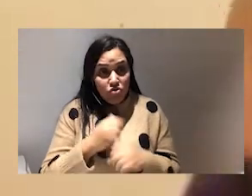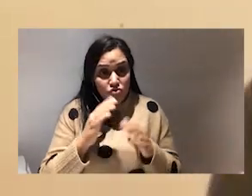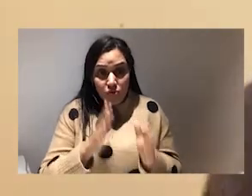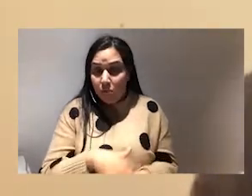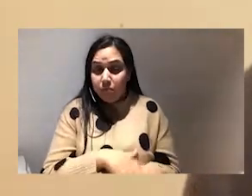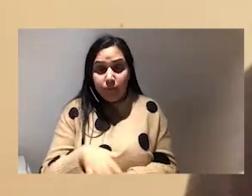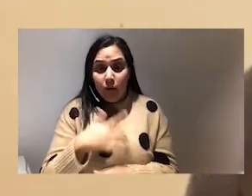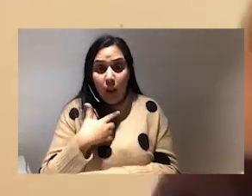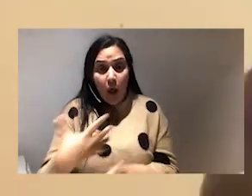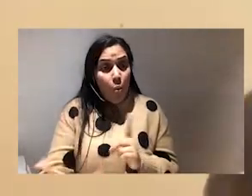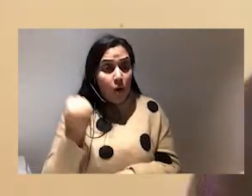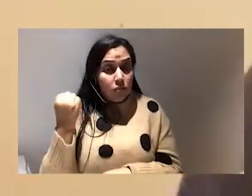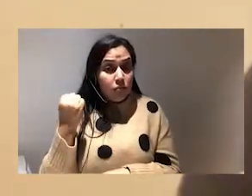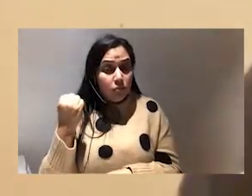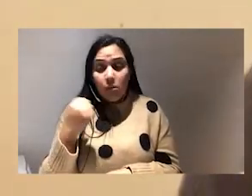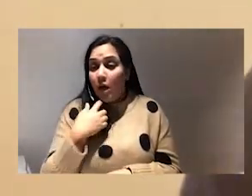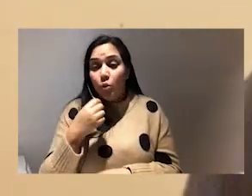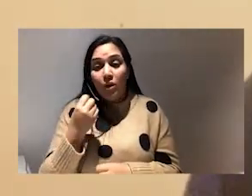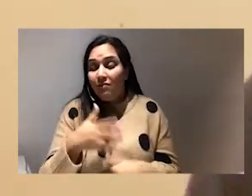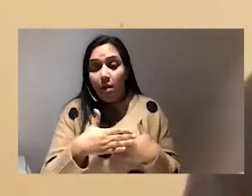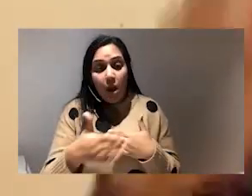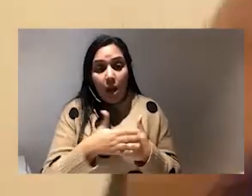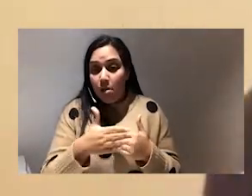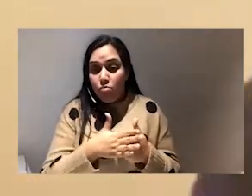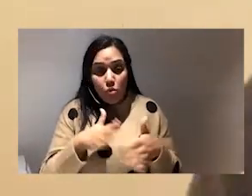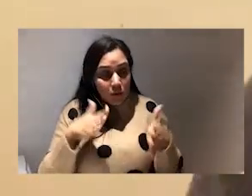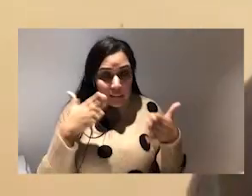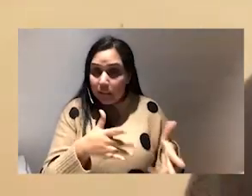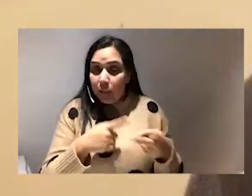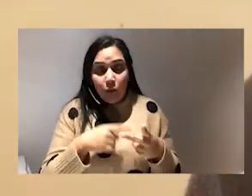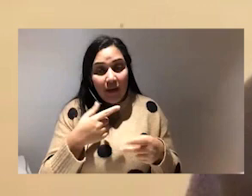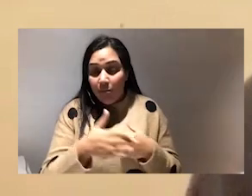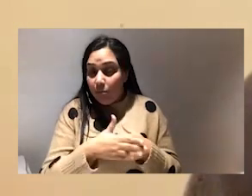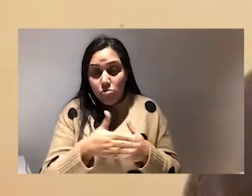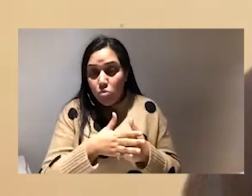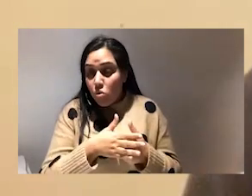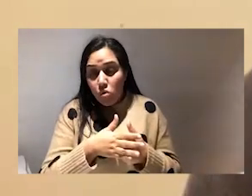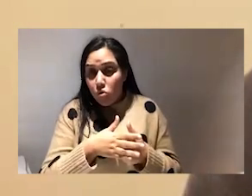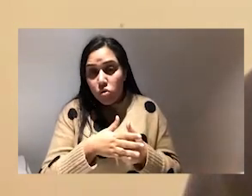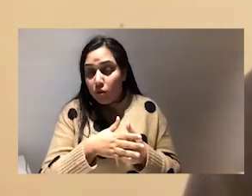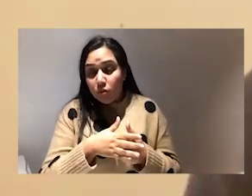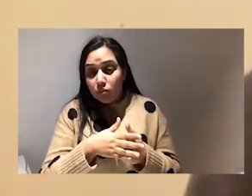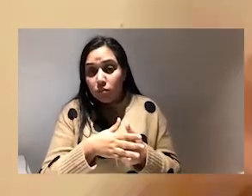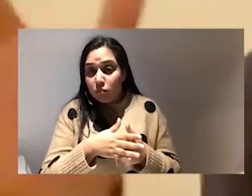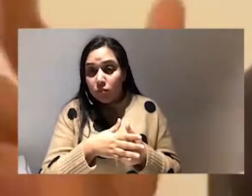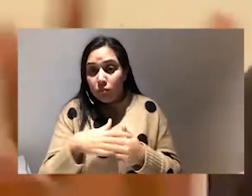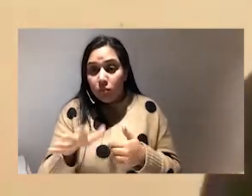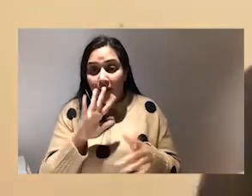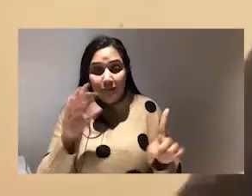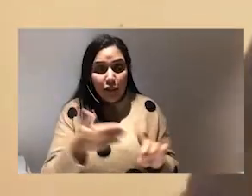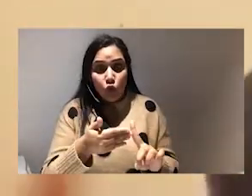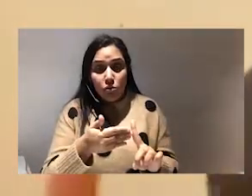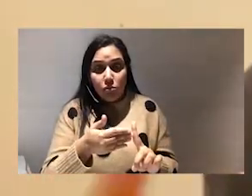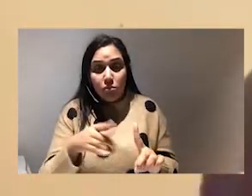i won and i don't give them any more any more limelight i don't give them any more um uh attention